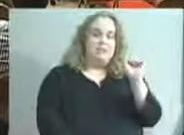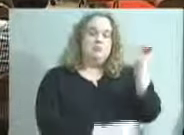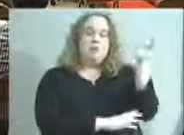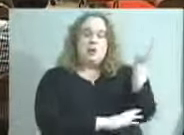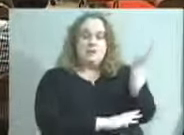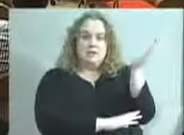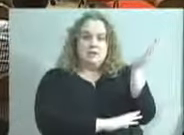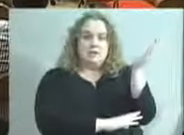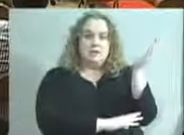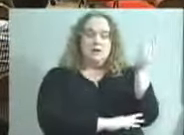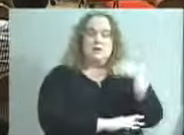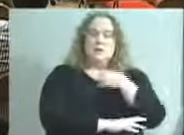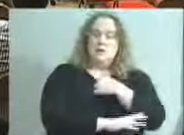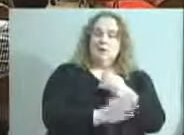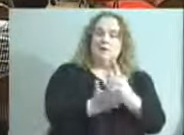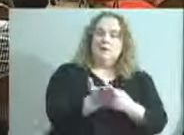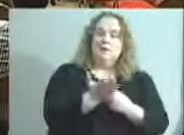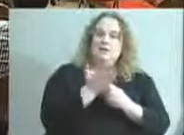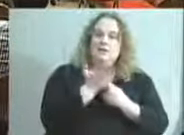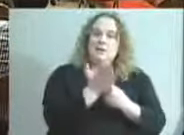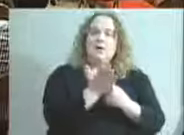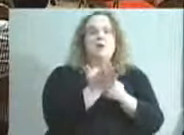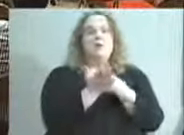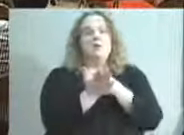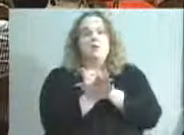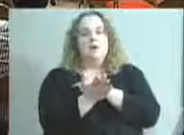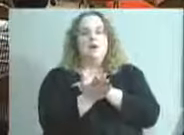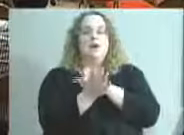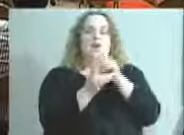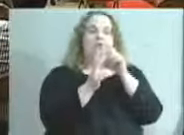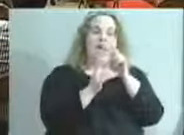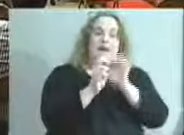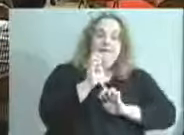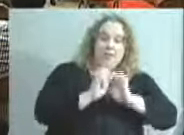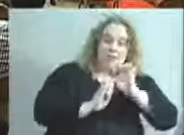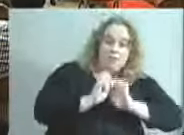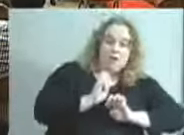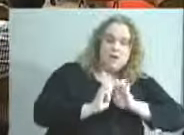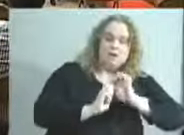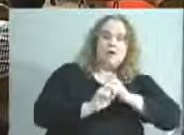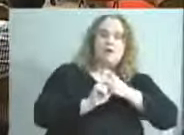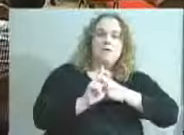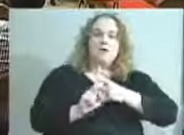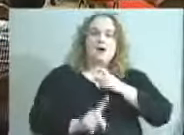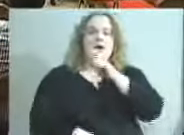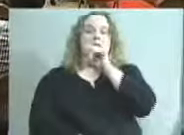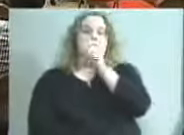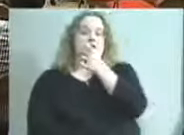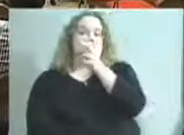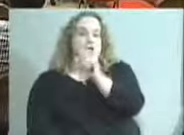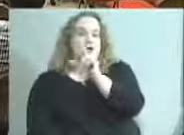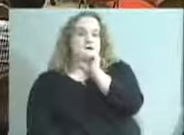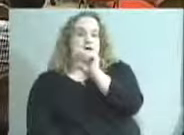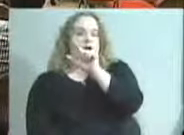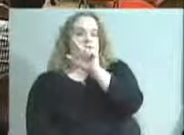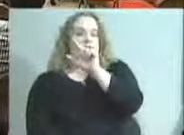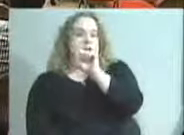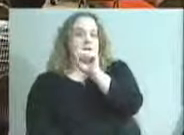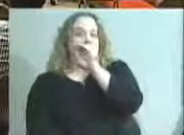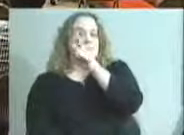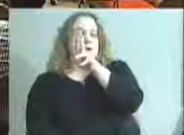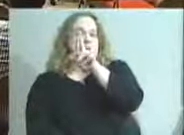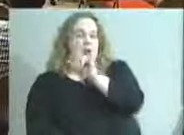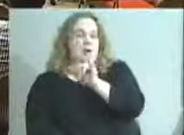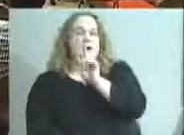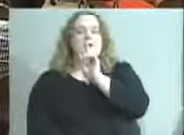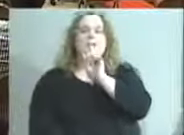As we've discussed, we're sort of undergoing an evaluation right now by Dr. Alsbury. It was really helpful for me